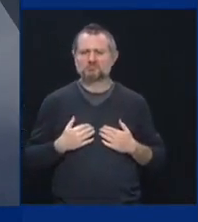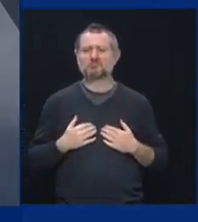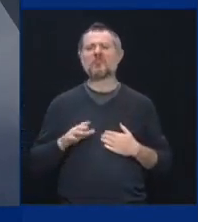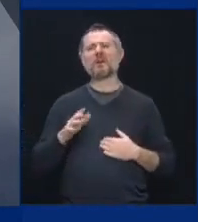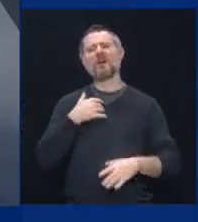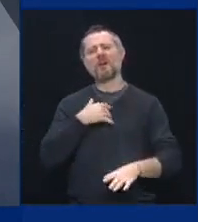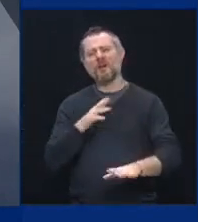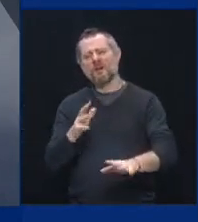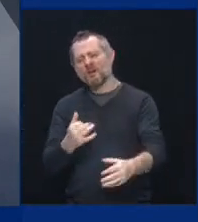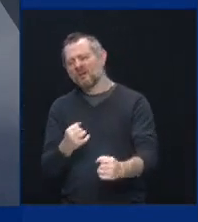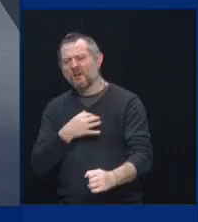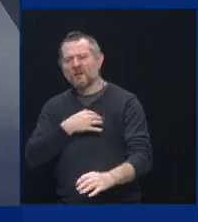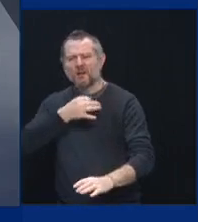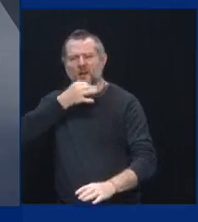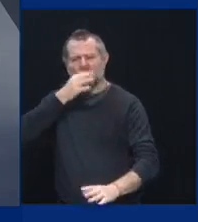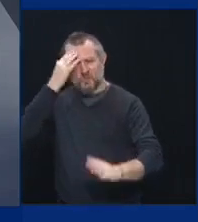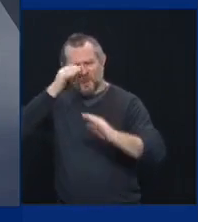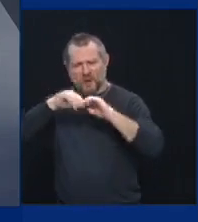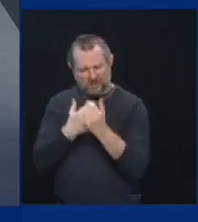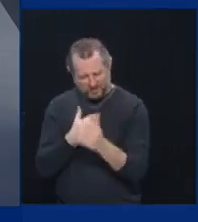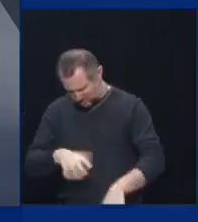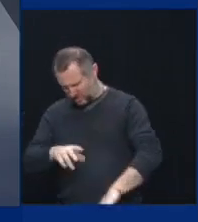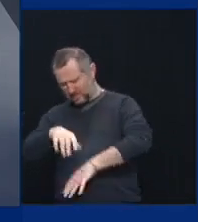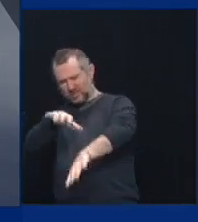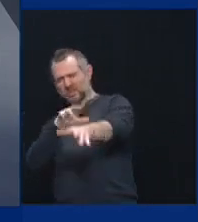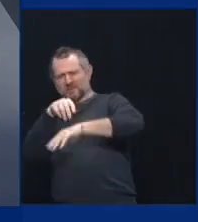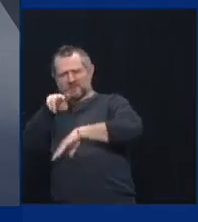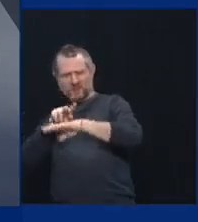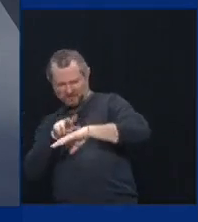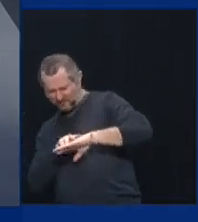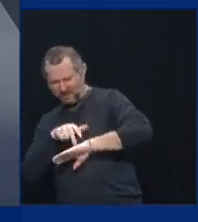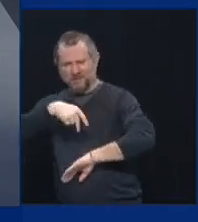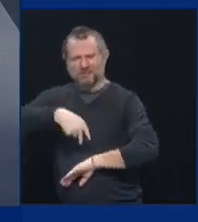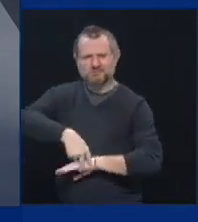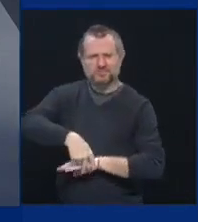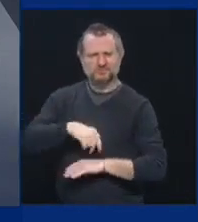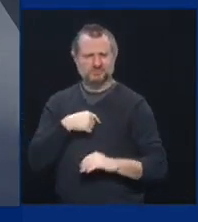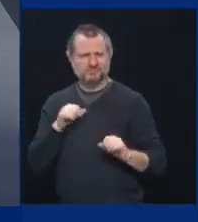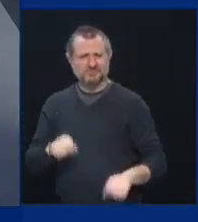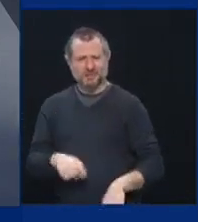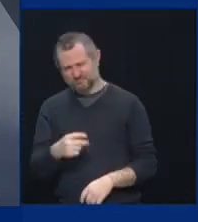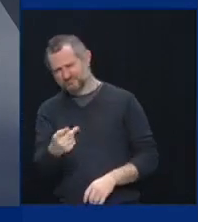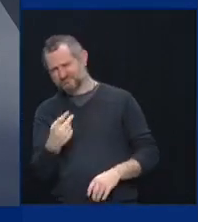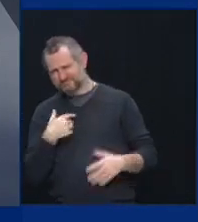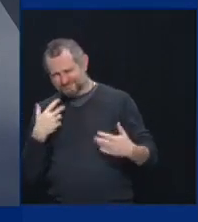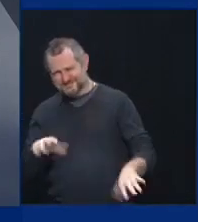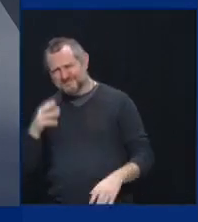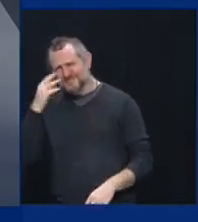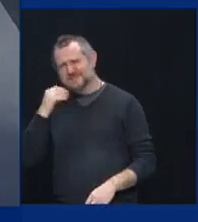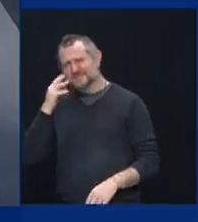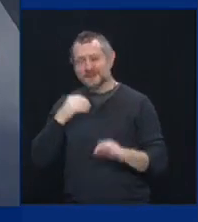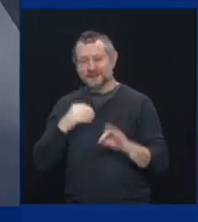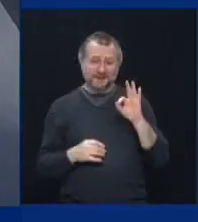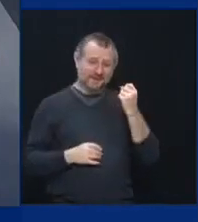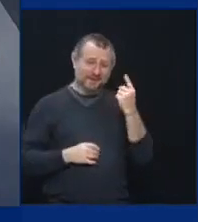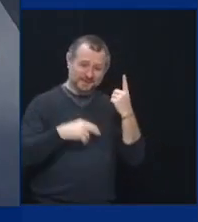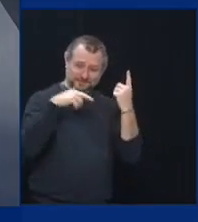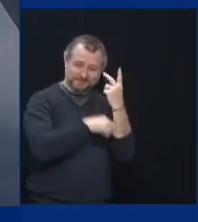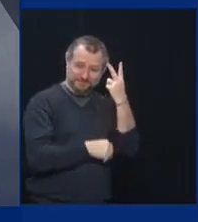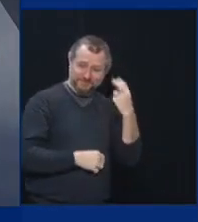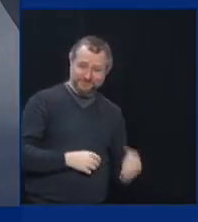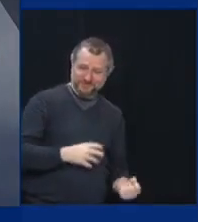New Yorkers. Did we get through 9-11? We got through 9-11 and we are the stronger for it.